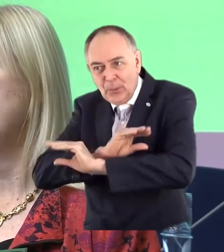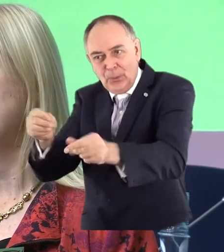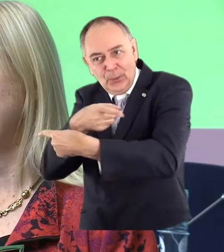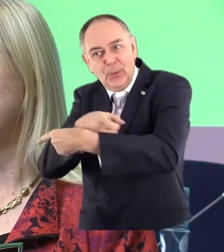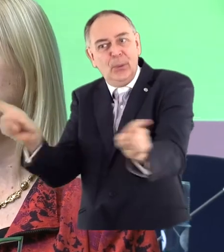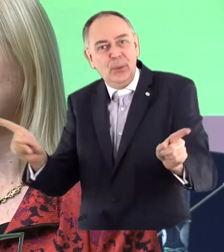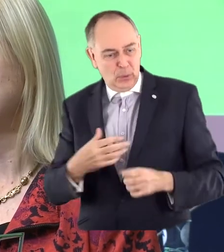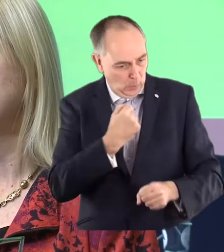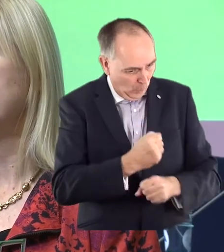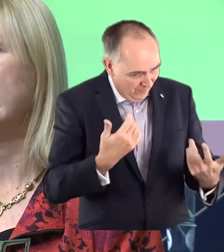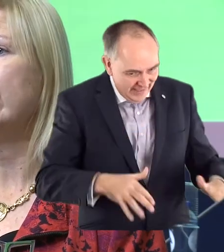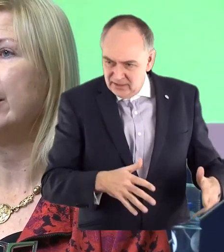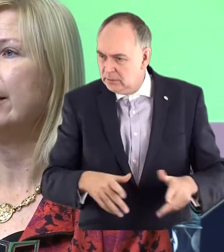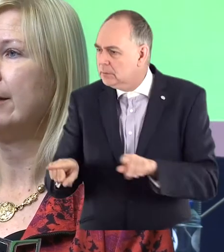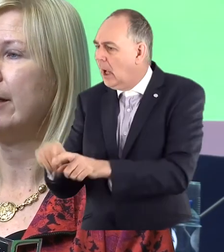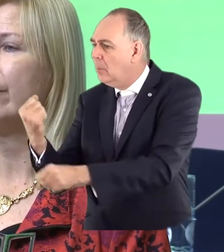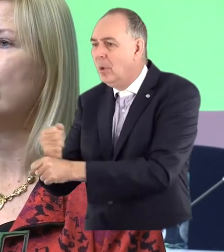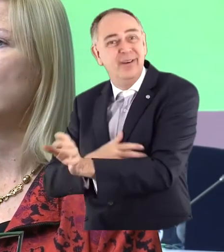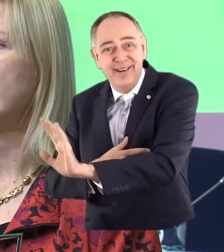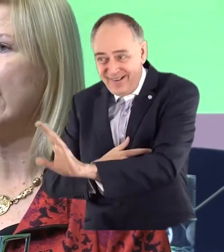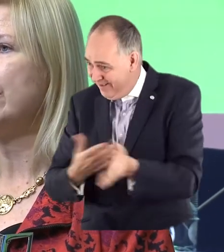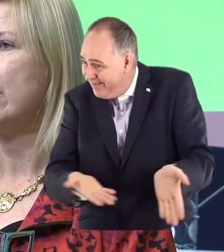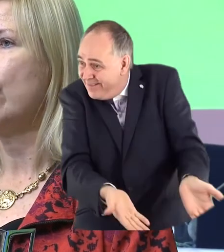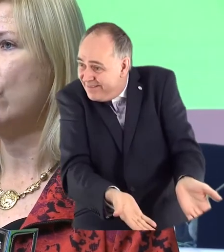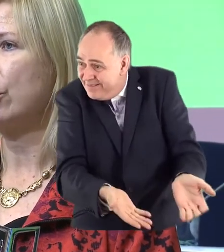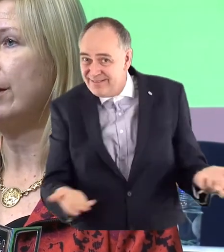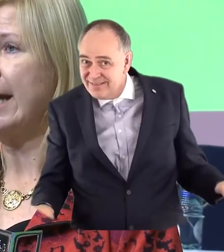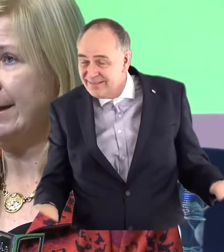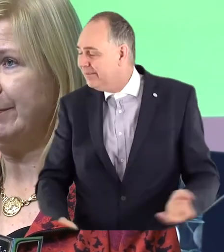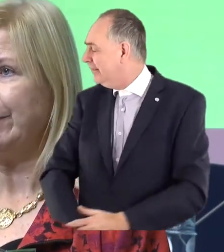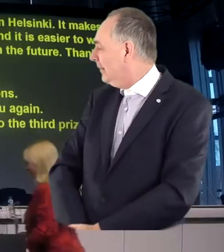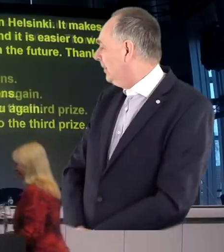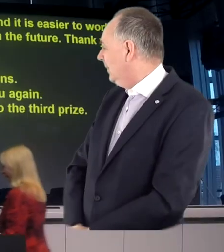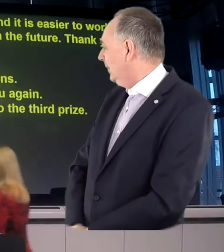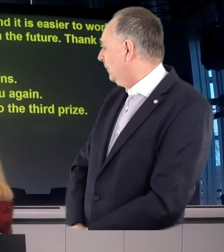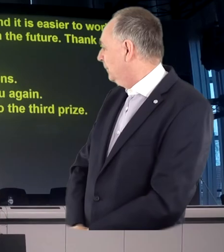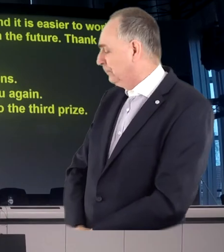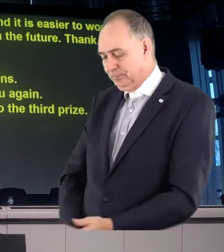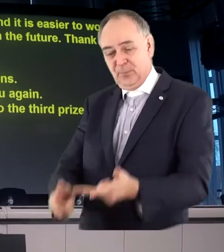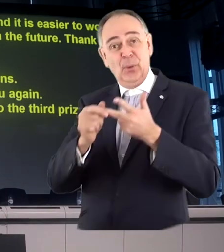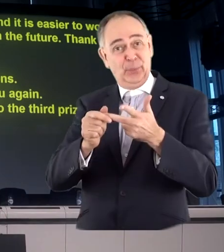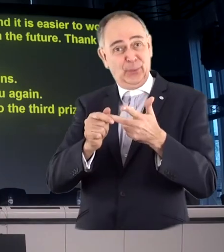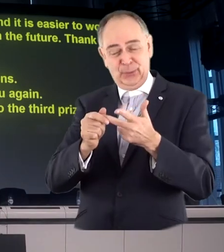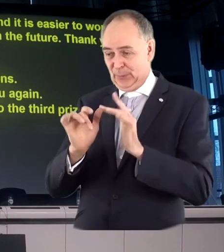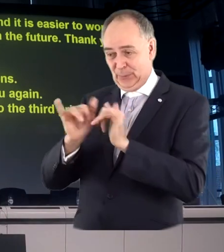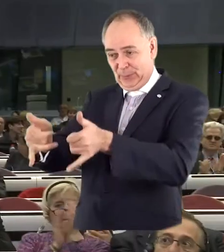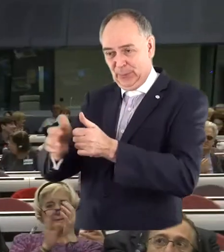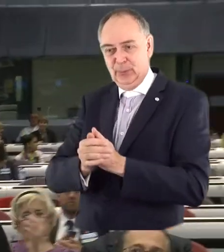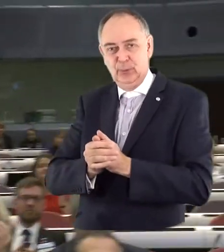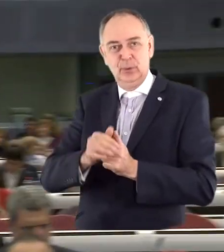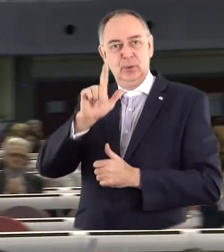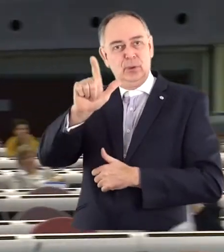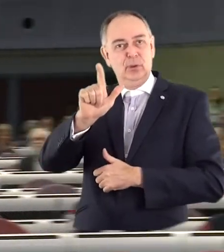it to everybody else. Everybody doesn't have to do the same work again. And the third prize goes to